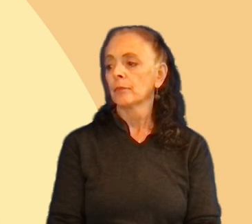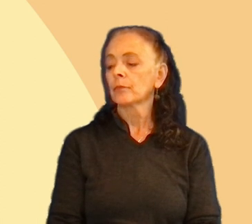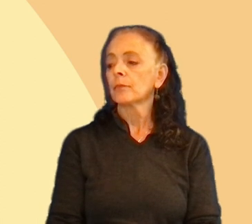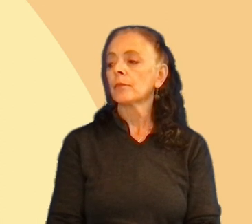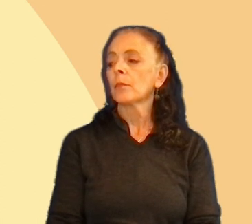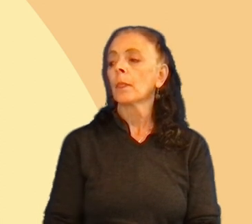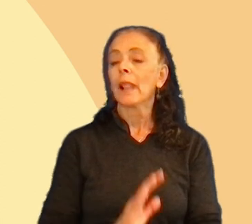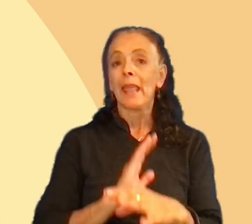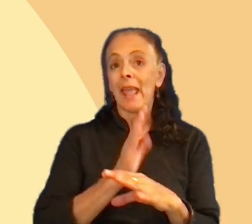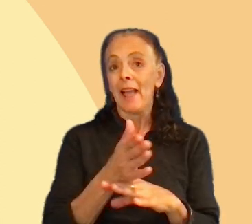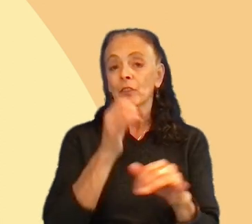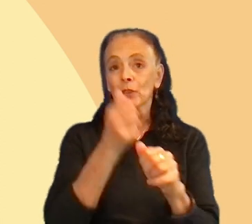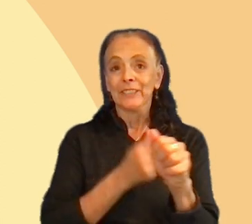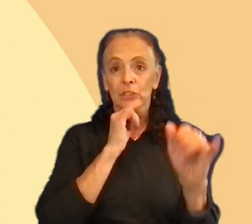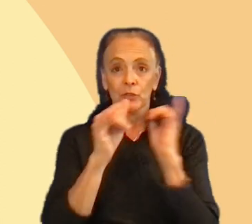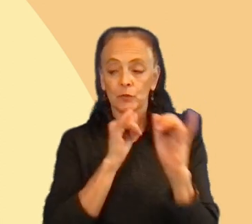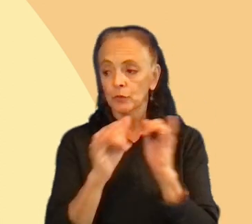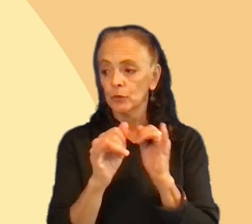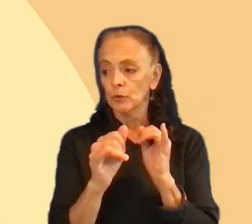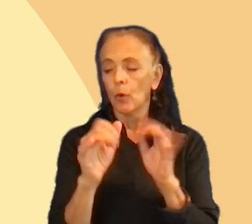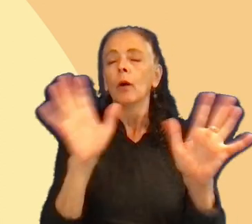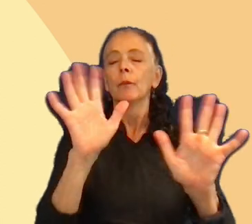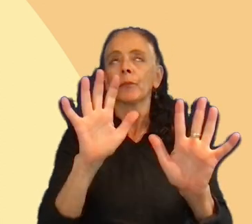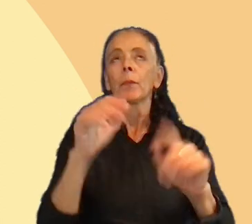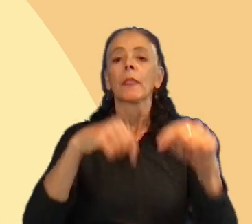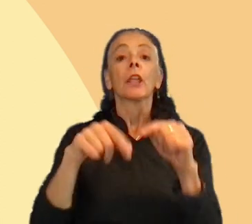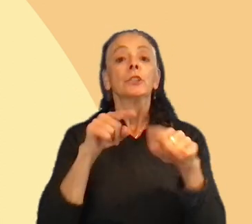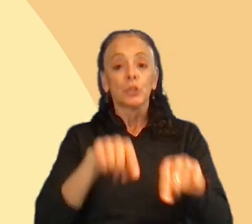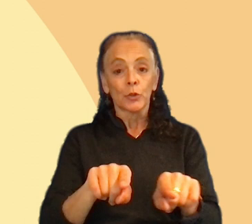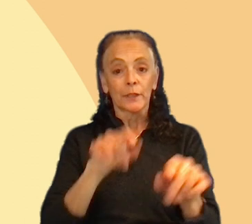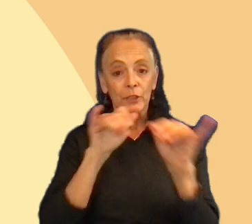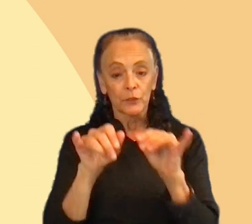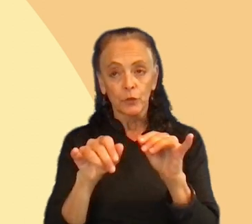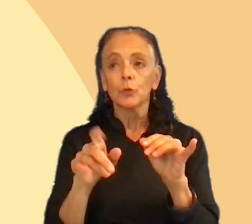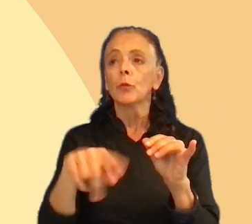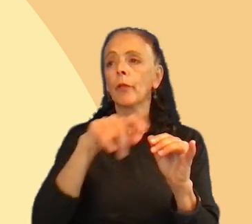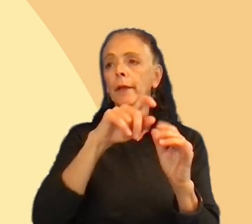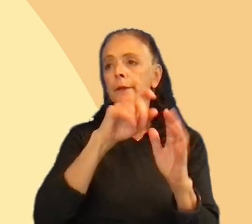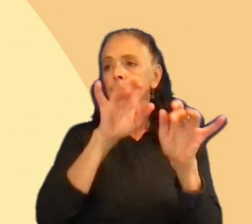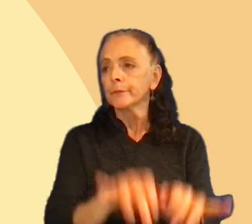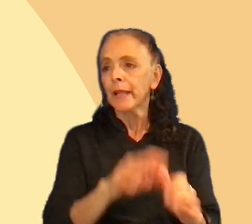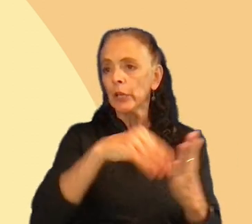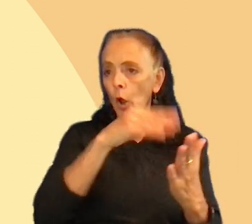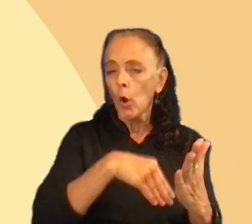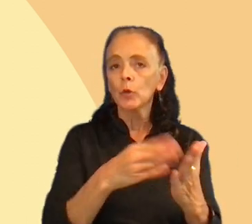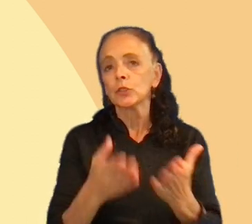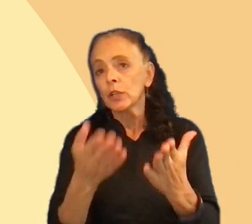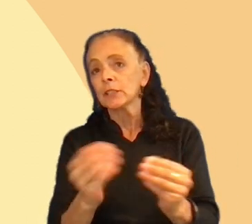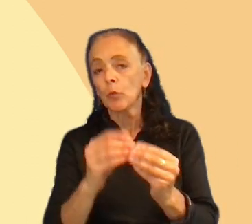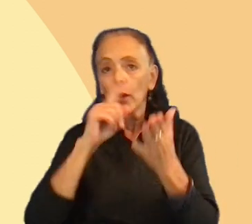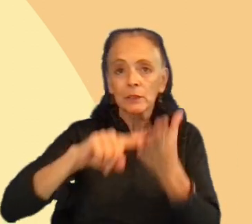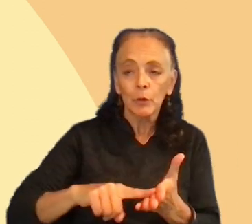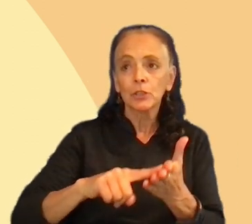After each interview, during the interview, they would take notes and suggest more exploration, some topics, as I said.